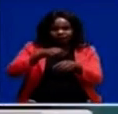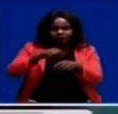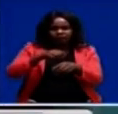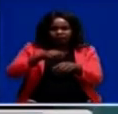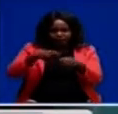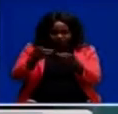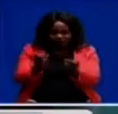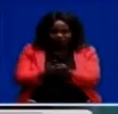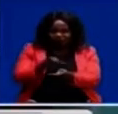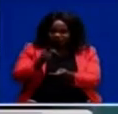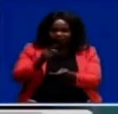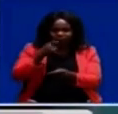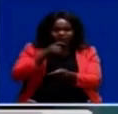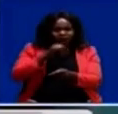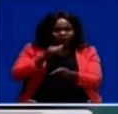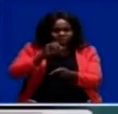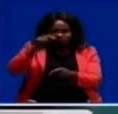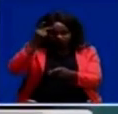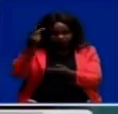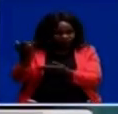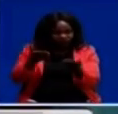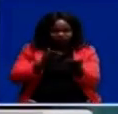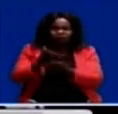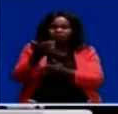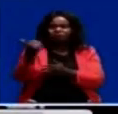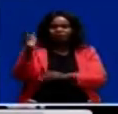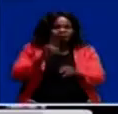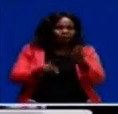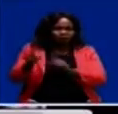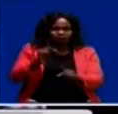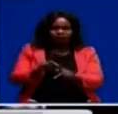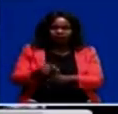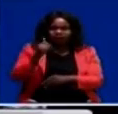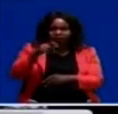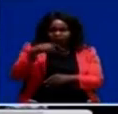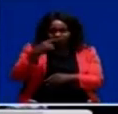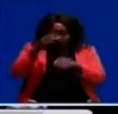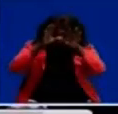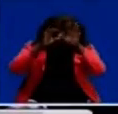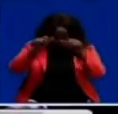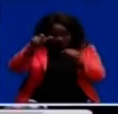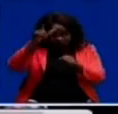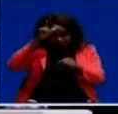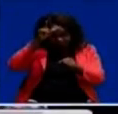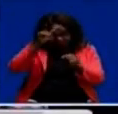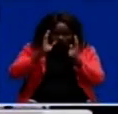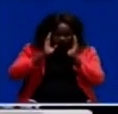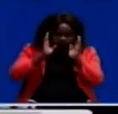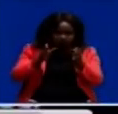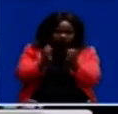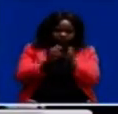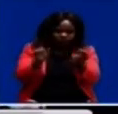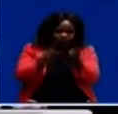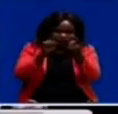never be criticized or politicized by any people. And Mr. Chitotela says President Edgar Lungu is concerned with the